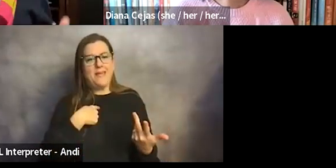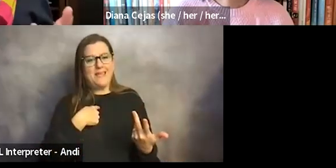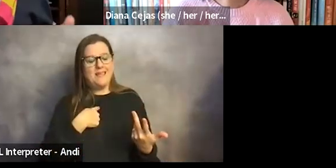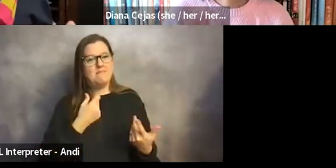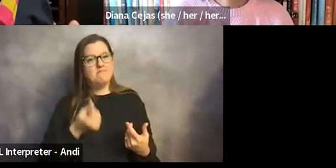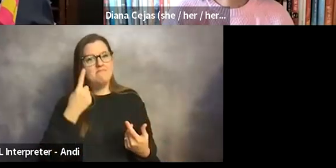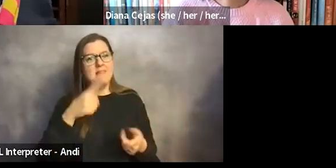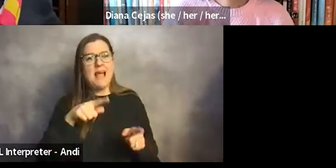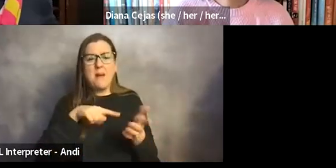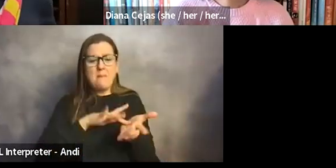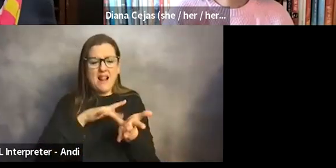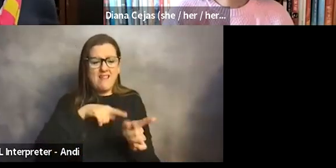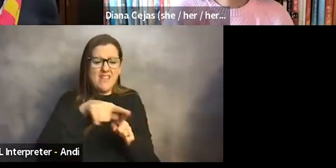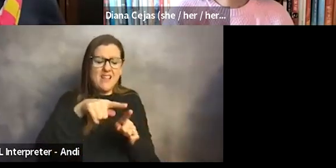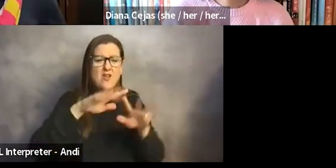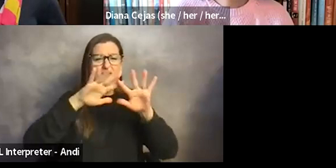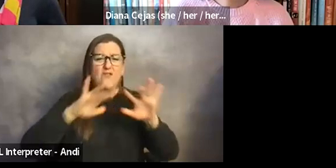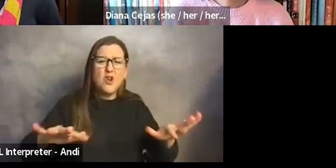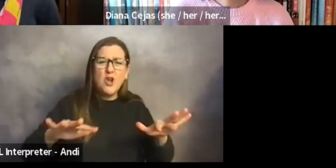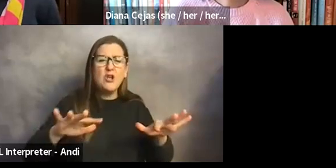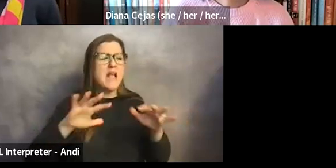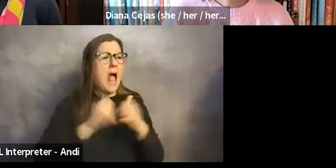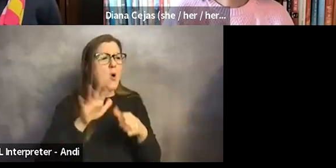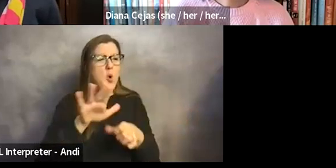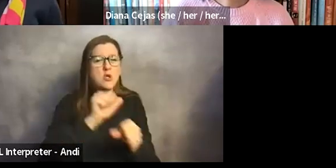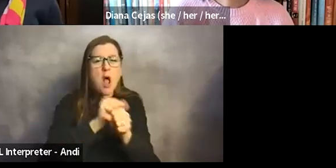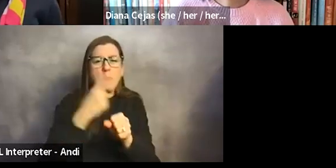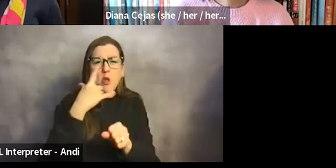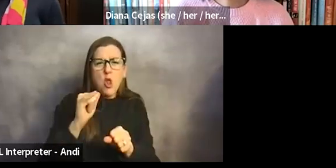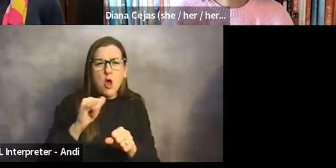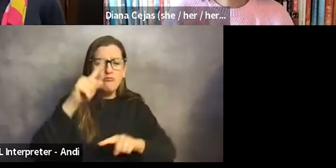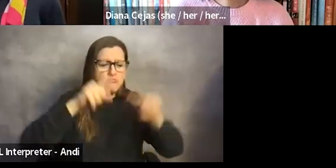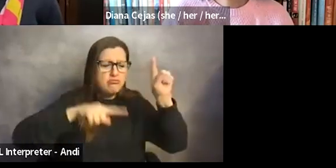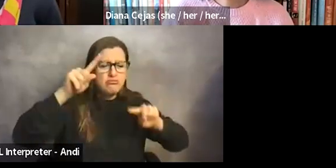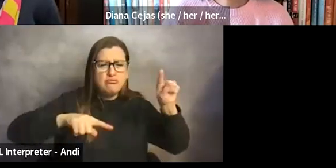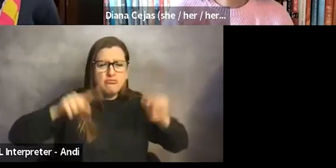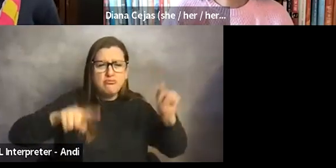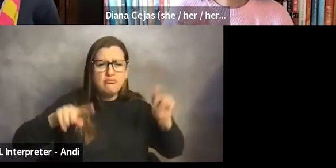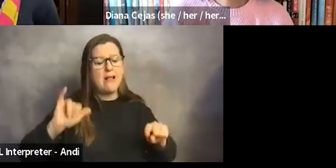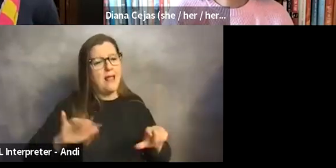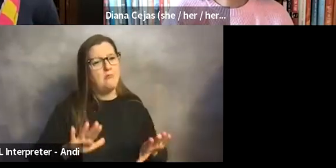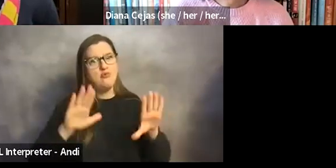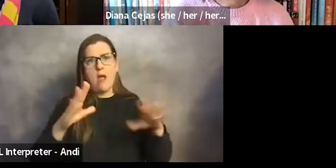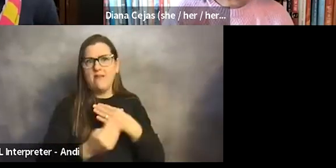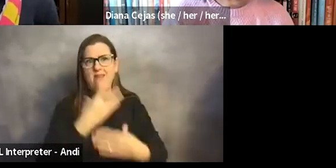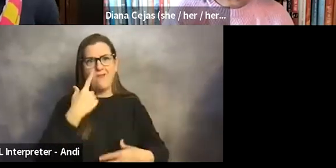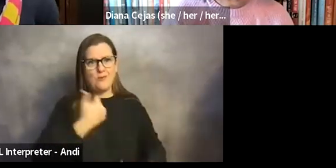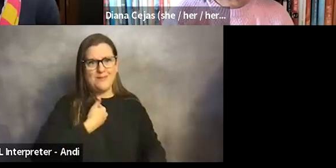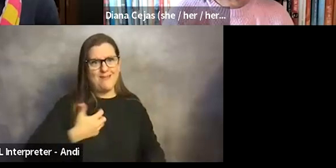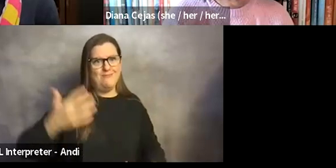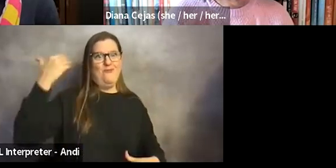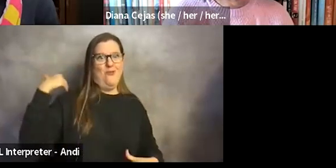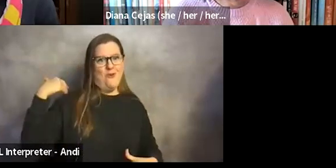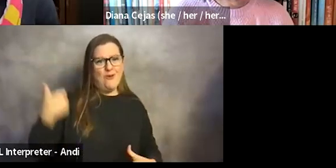it's such a diverse field, and there's so much you can do, would be one piece of advice. And then the second piece of advice is that